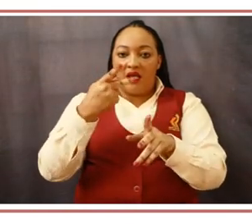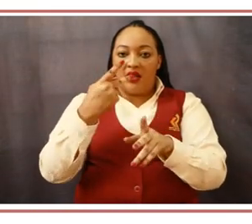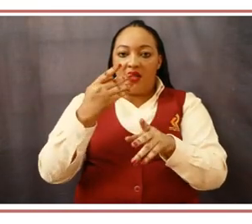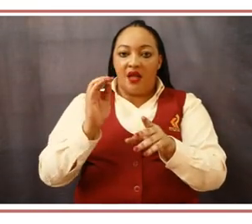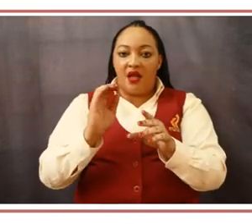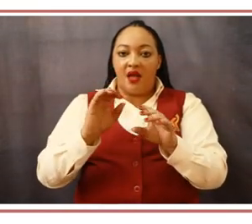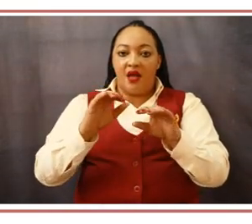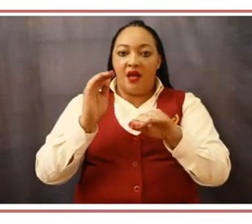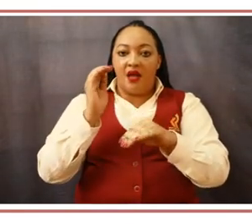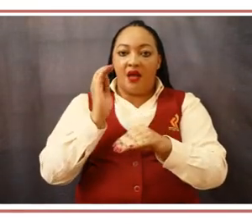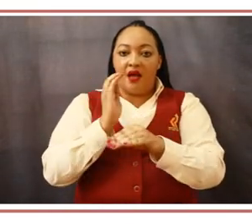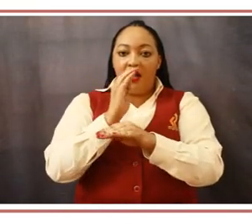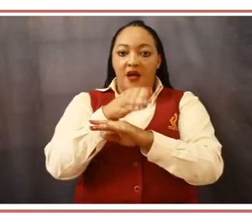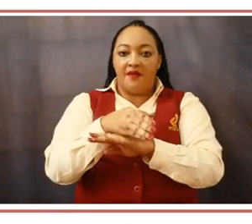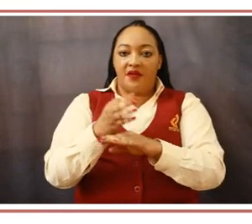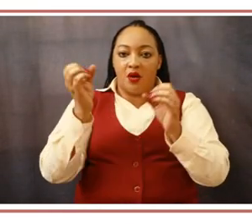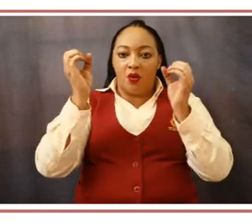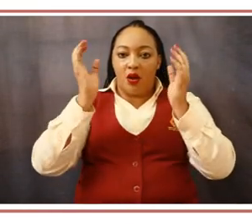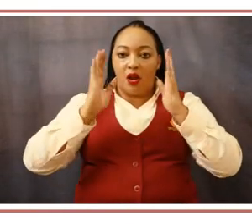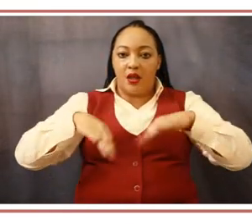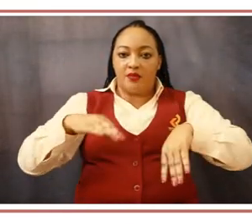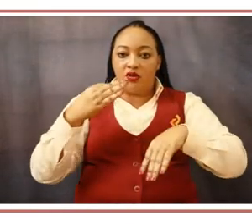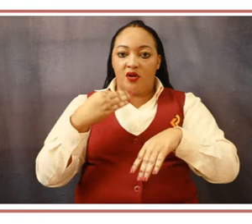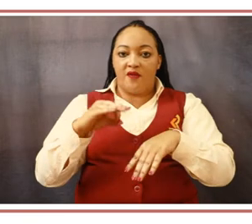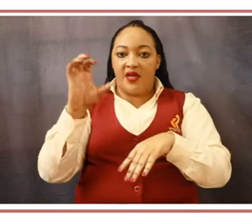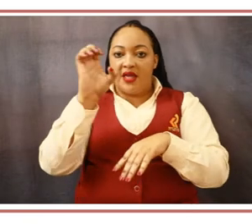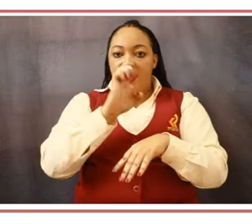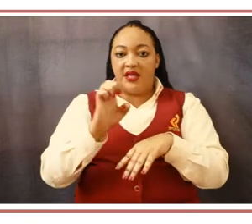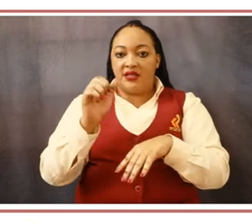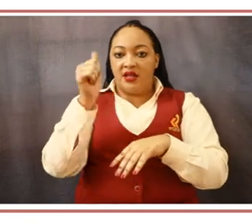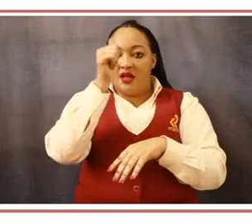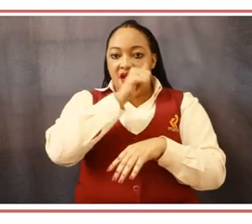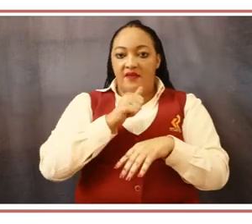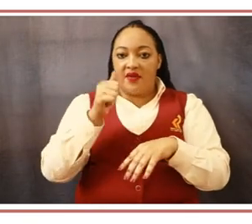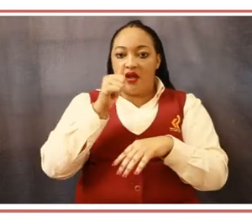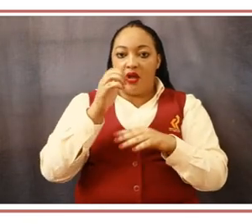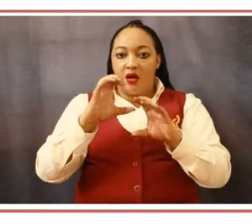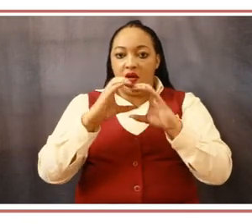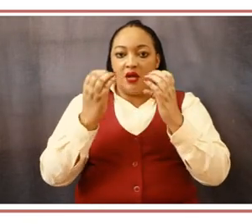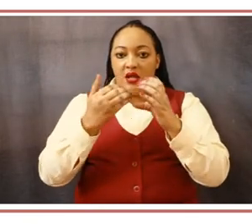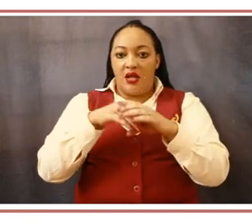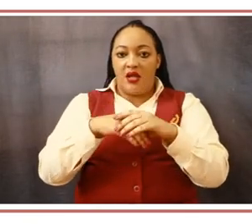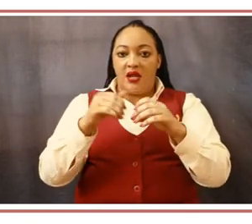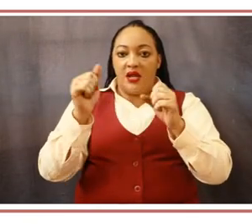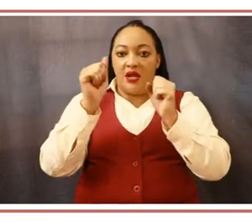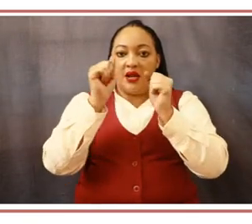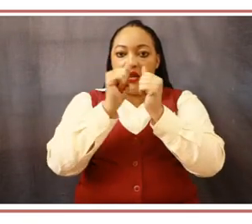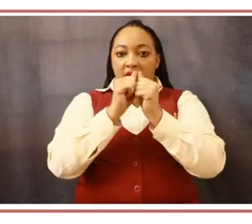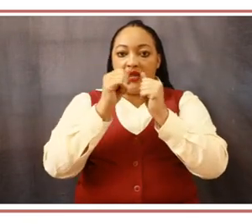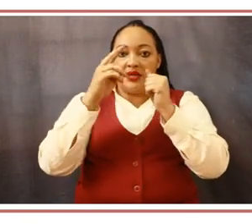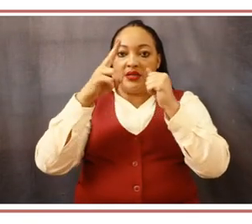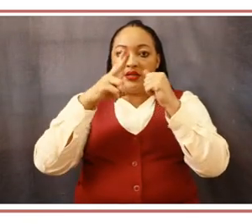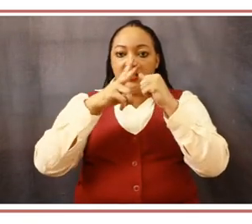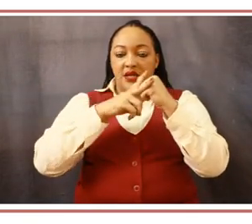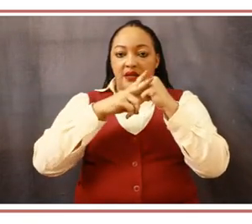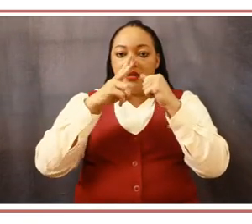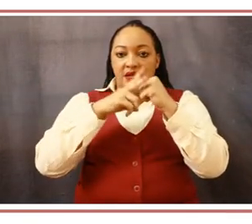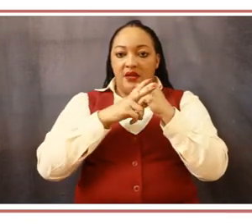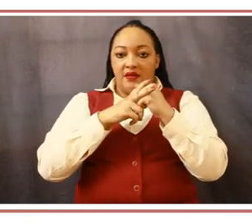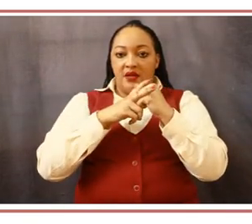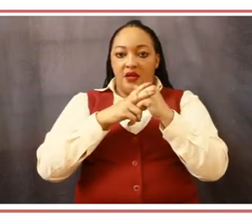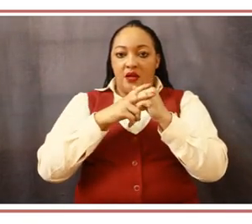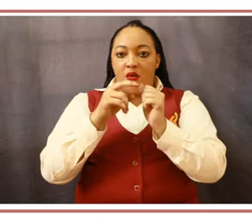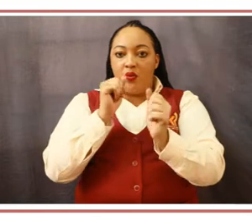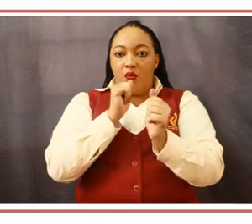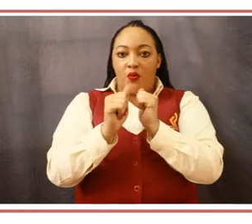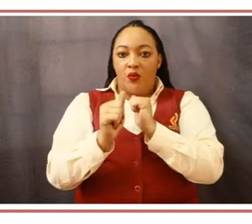Railways and Harbers Cooperation. The functions of KR are to develop rail infrastructures, provide skills and technology for the railway